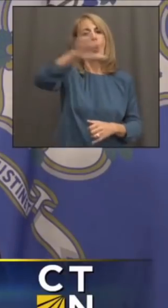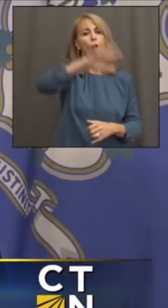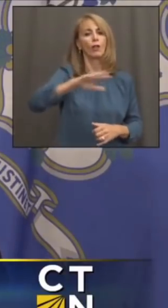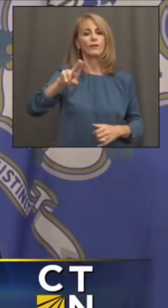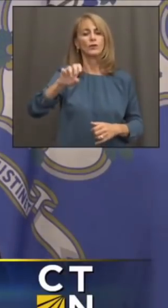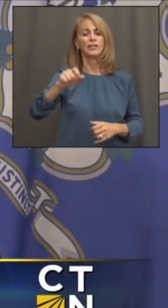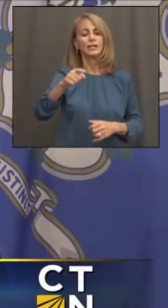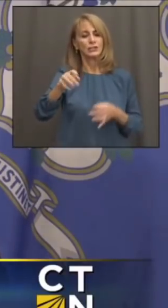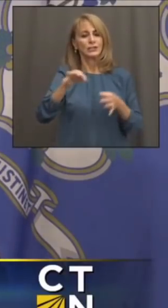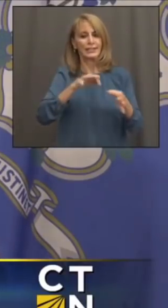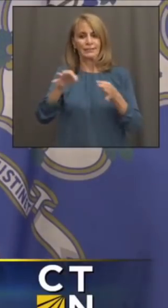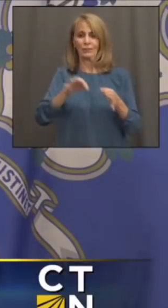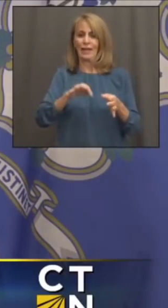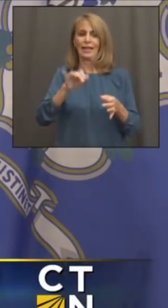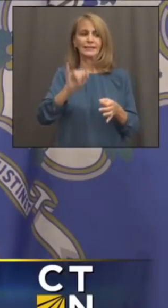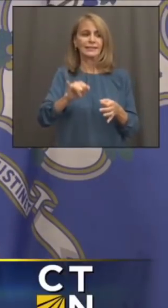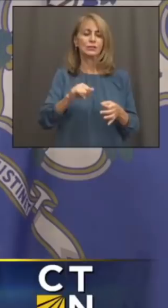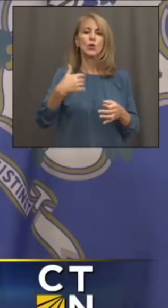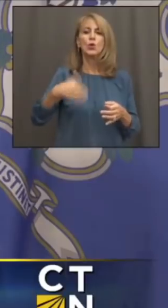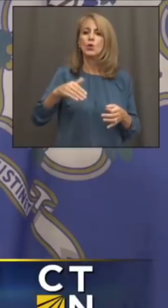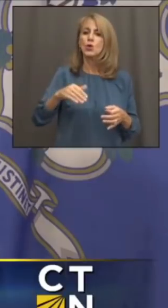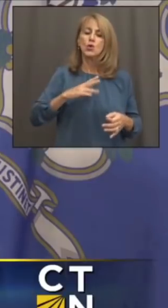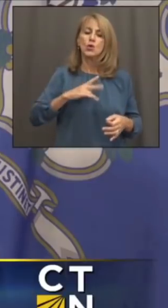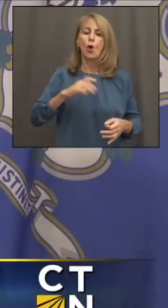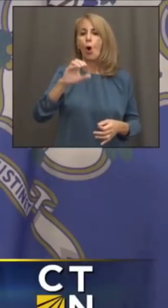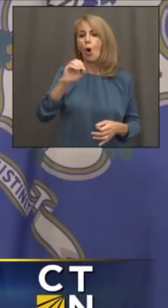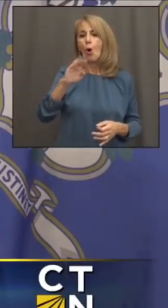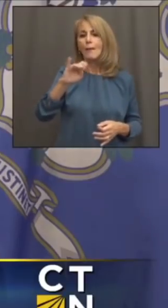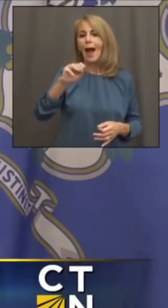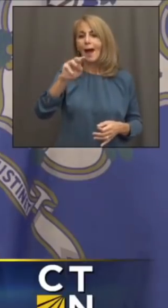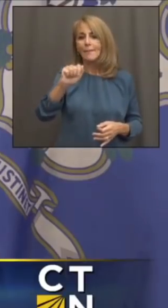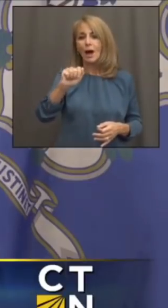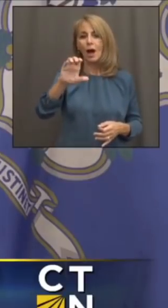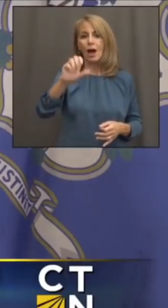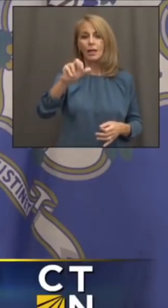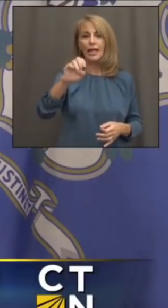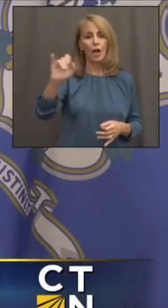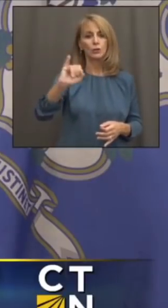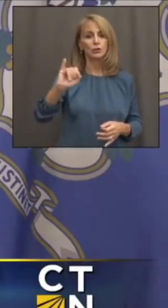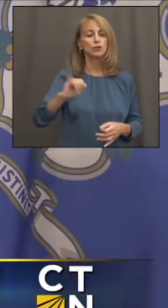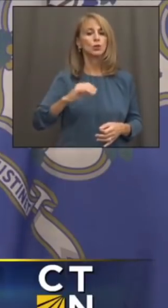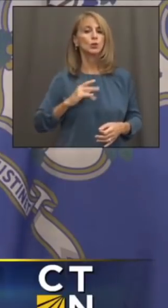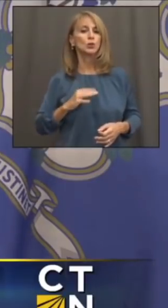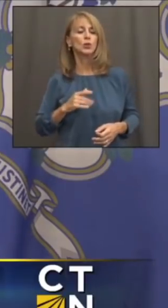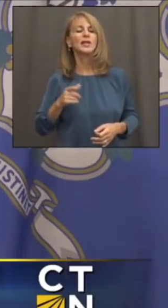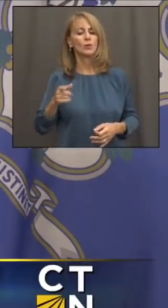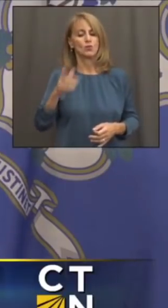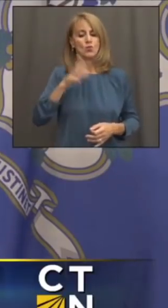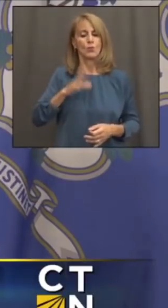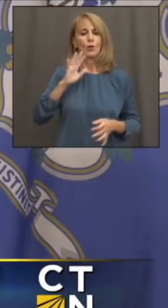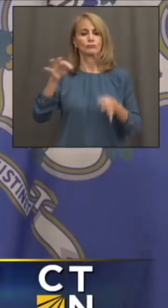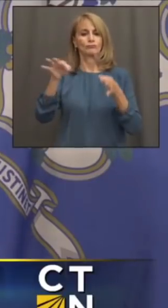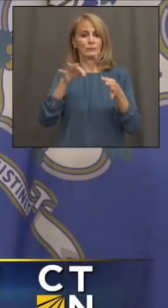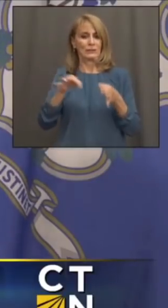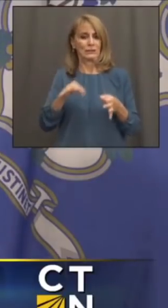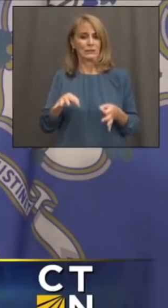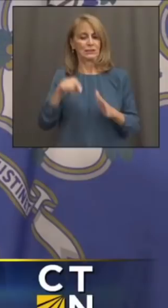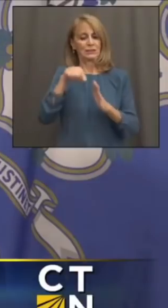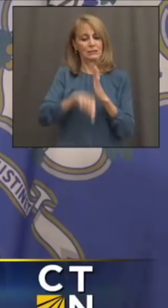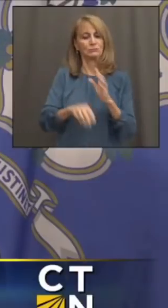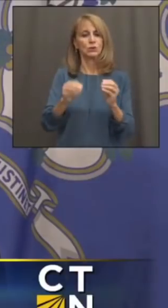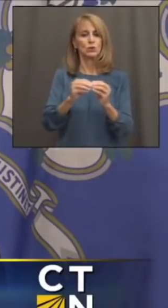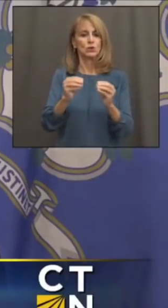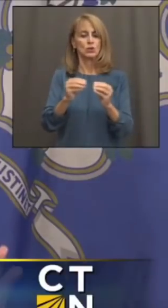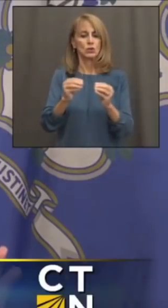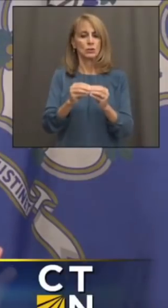value of this expansion of Obamacare and what it means. And she's going to be able to explain this in a few minutes, power